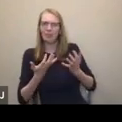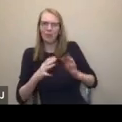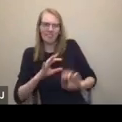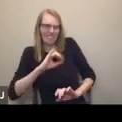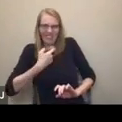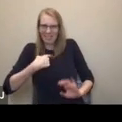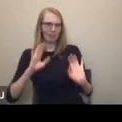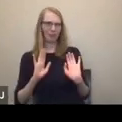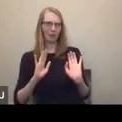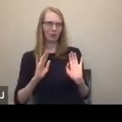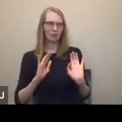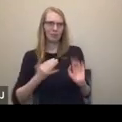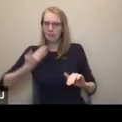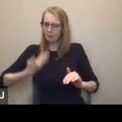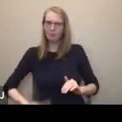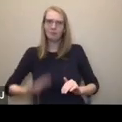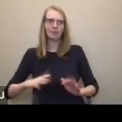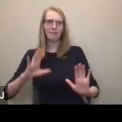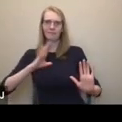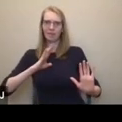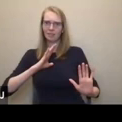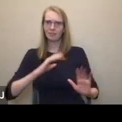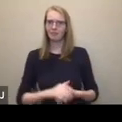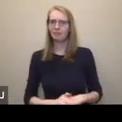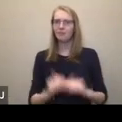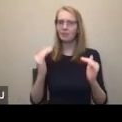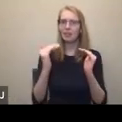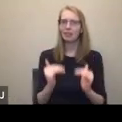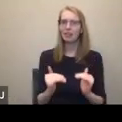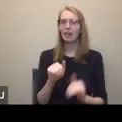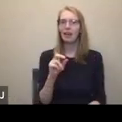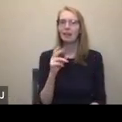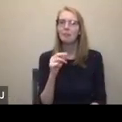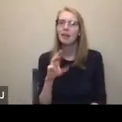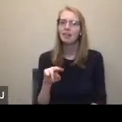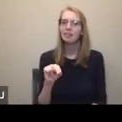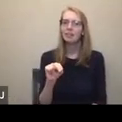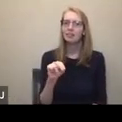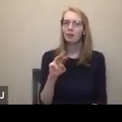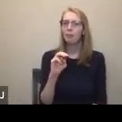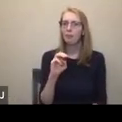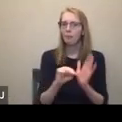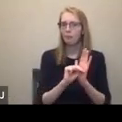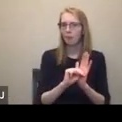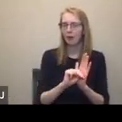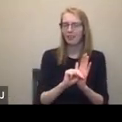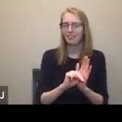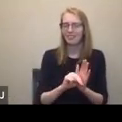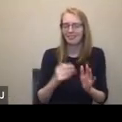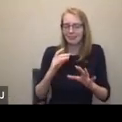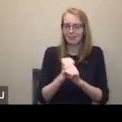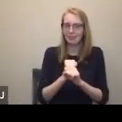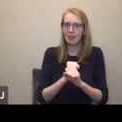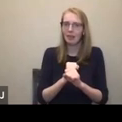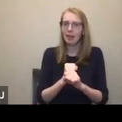Apparently my mouse is overly sensitive. Okay, then we have this thing called the administrative model, and we summarize it as you must be this disabled to